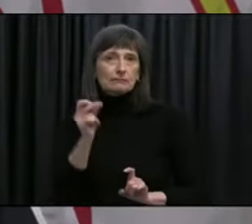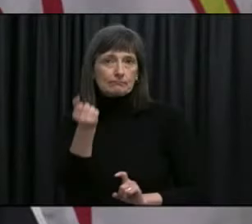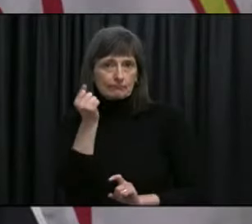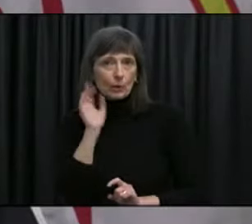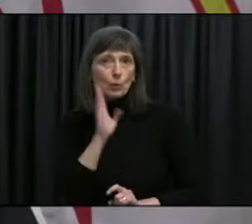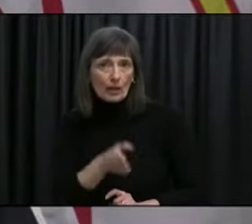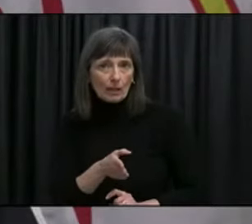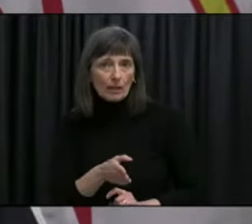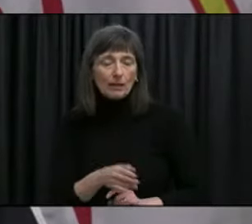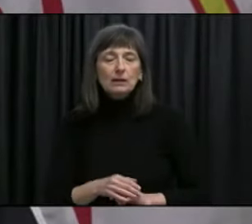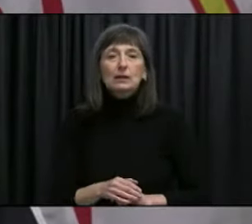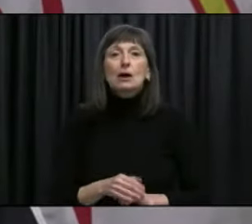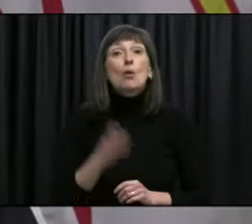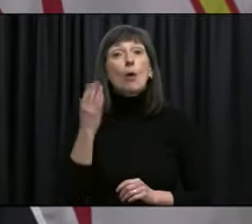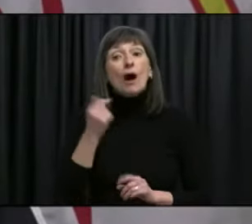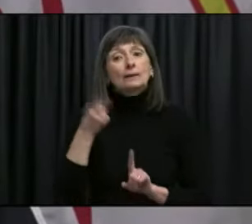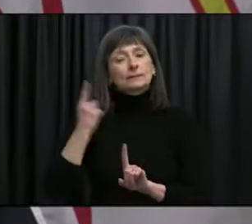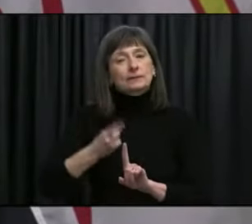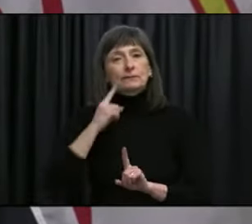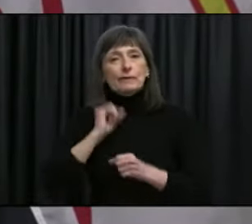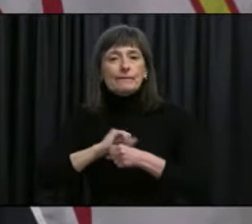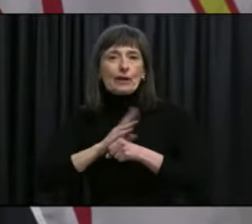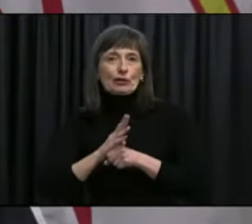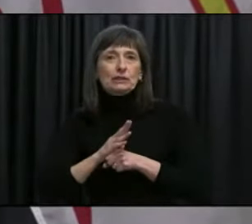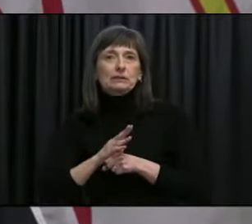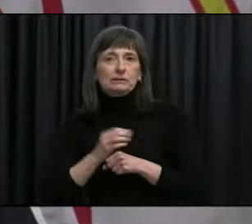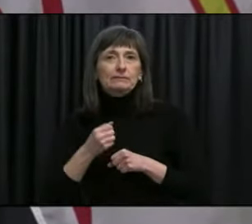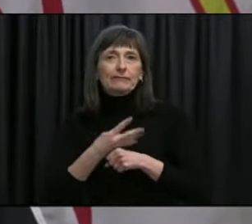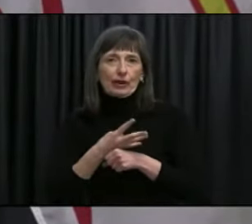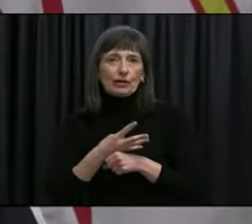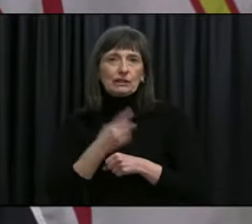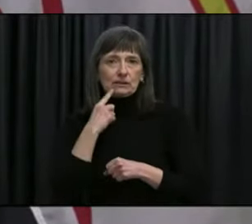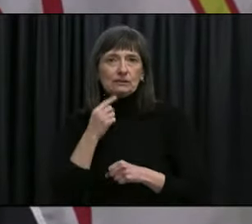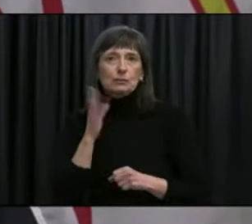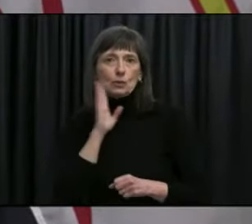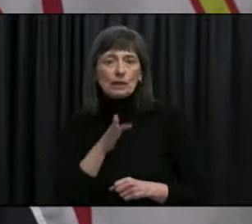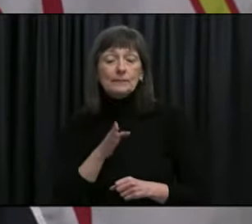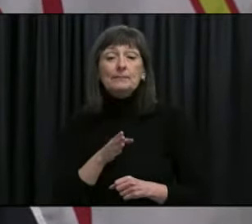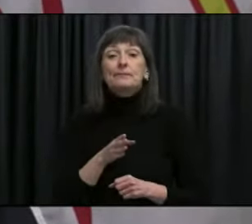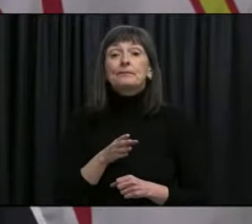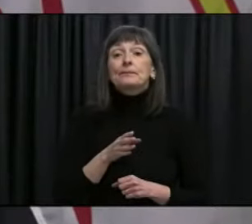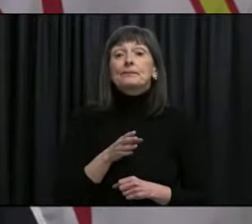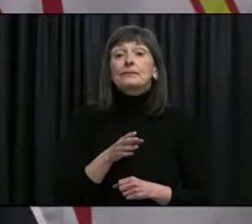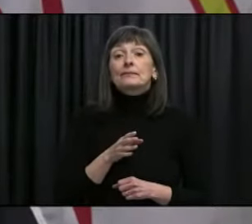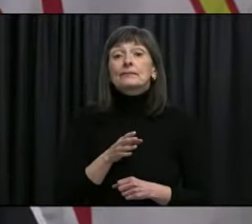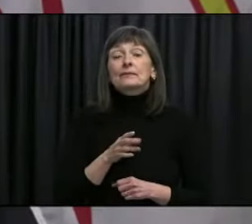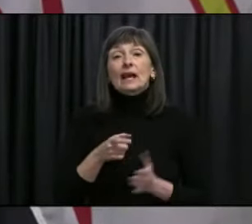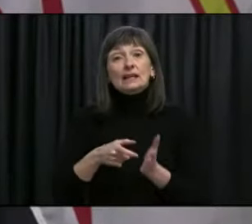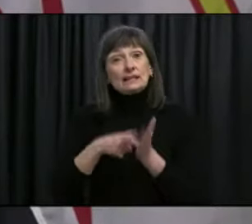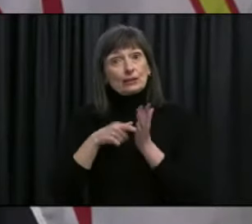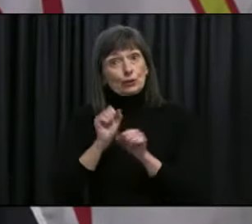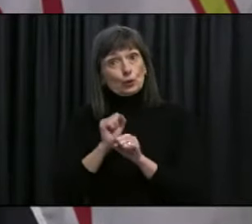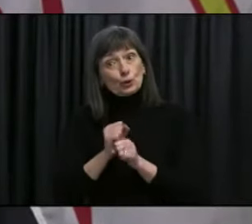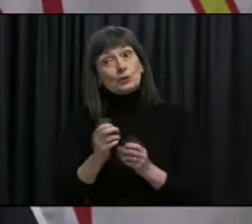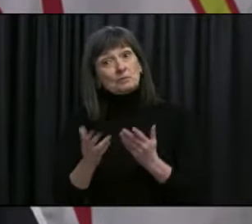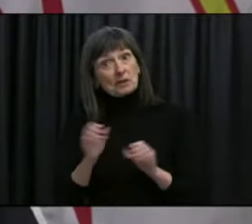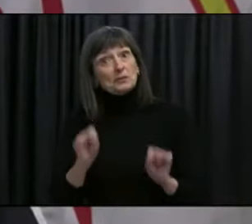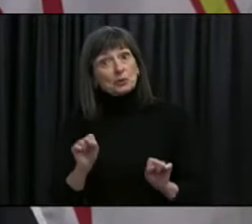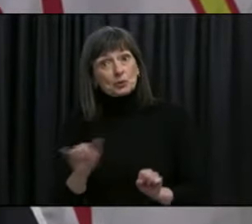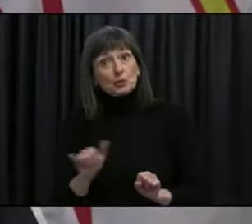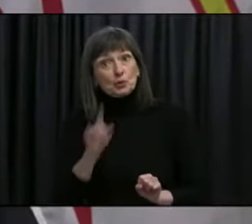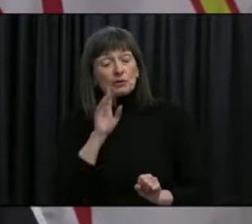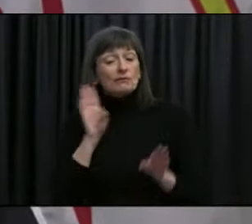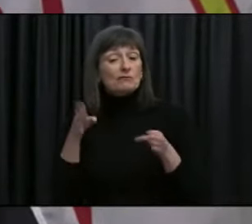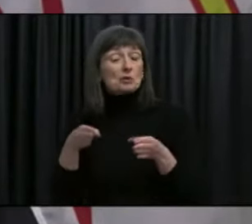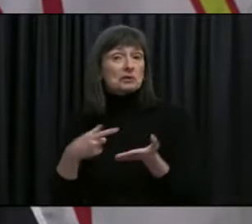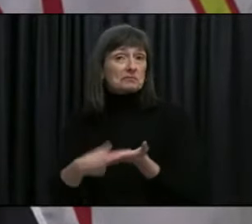variant detection and we're working on that with essential workers is our next group that we're we're focusing on and so